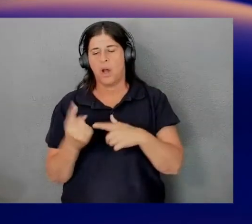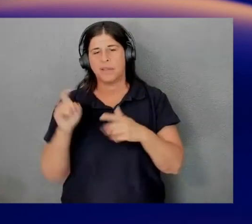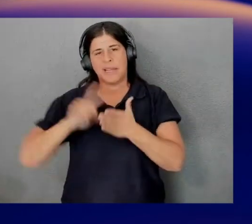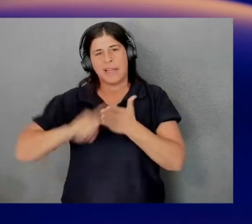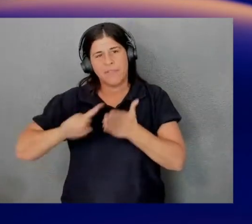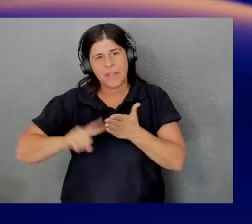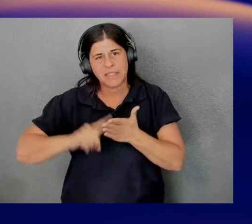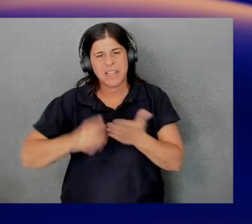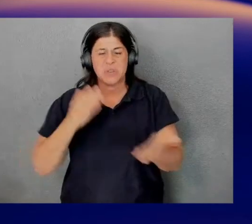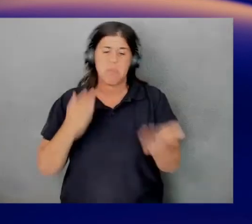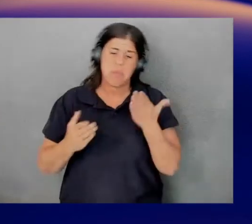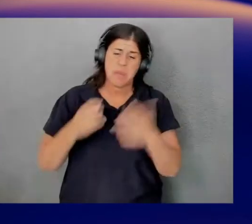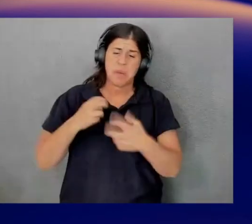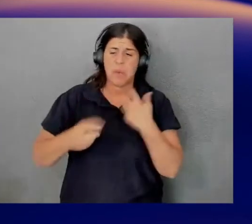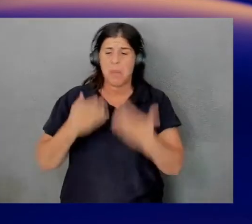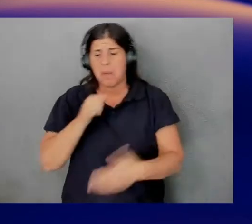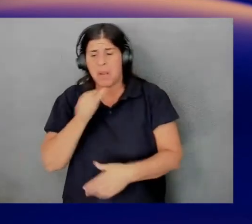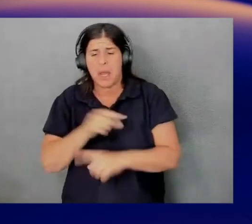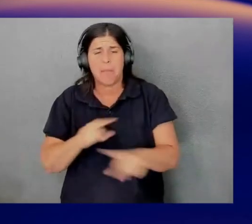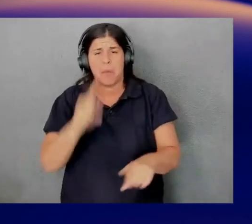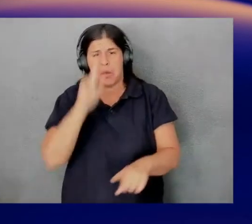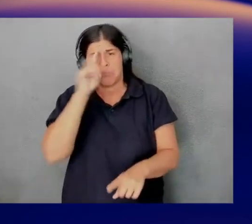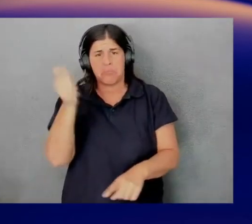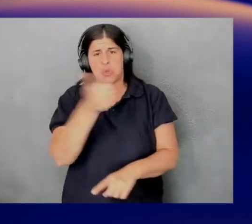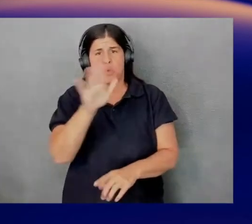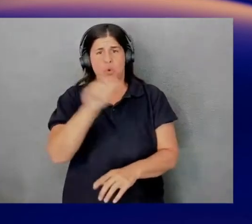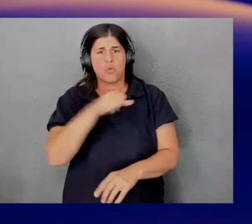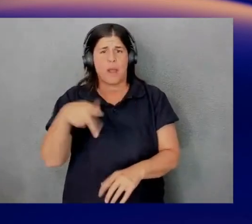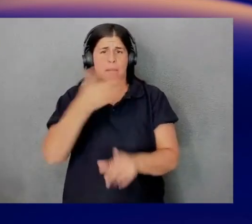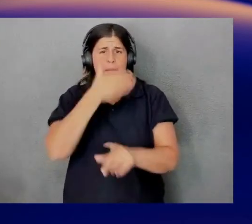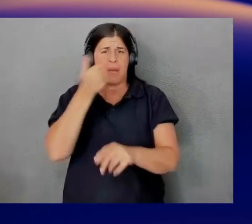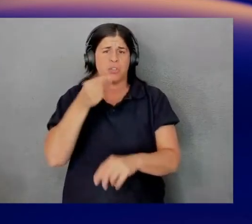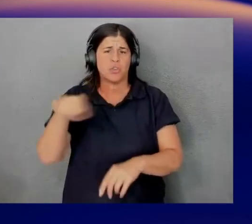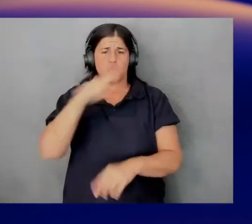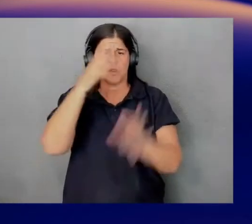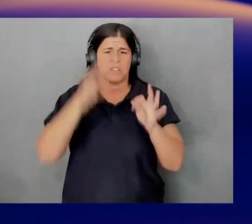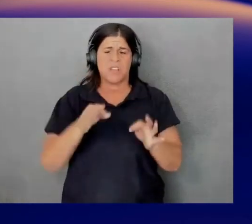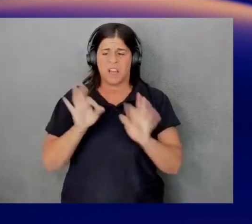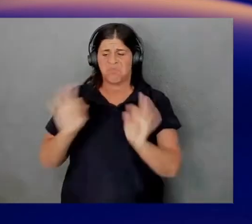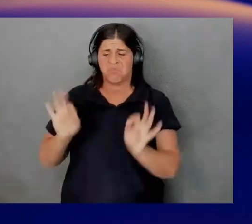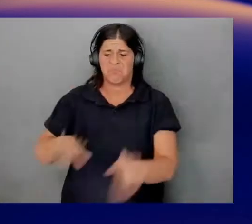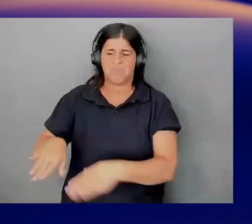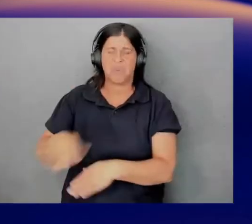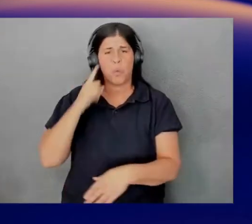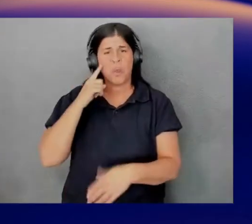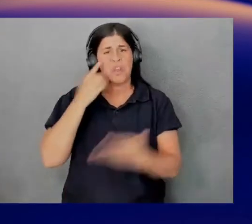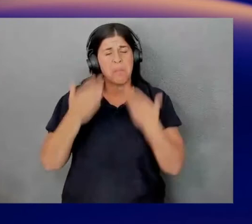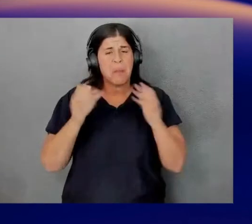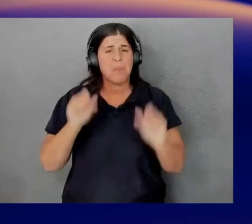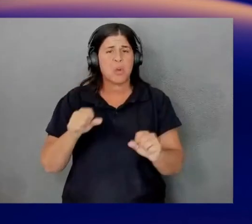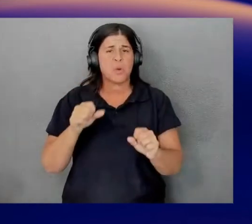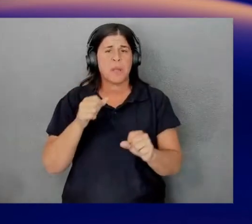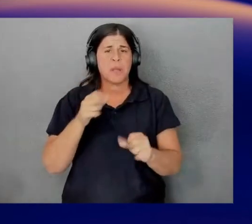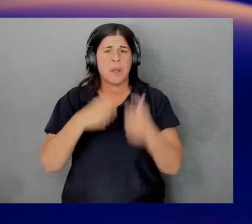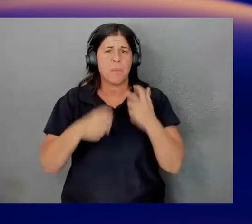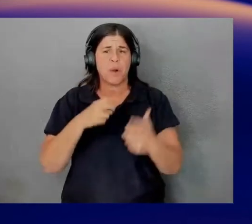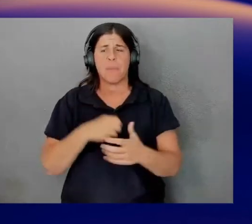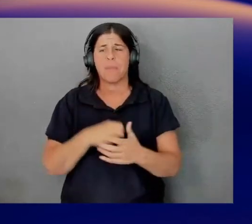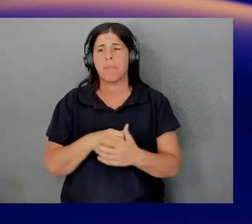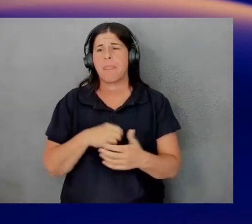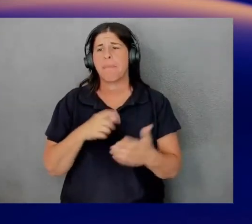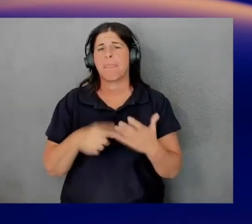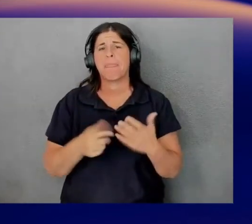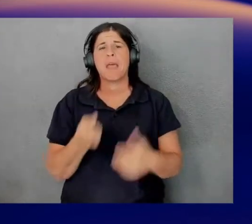or may not be a problem, but, you you know your application the best, so you'd be the best to kind of judge that. But we think it could be a flag. And then 12 other checks where